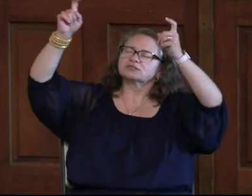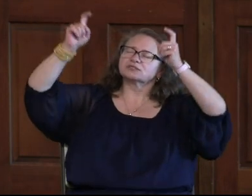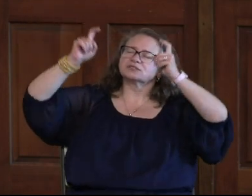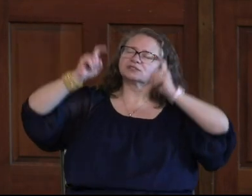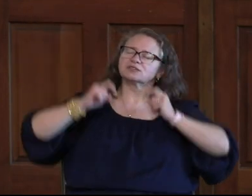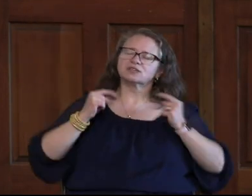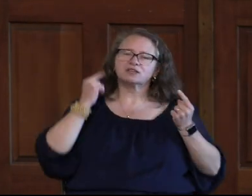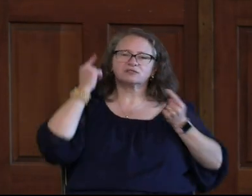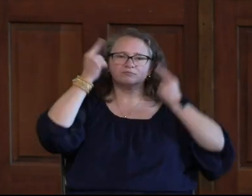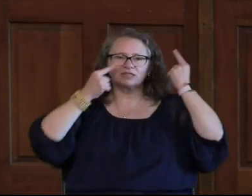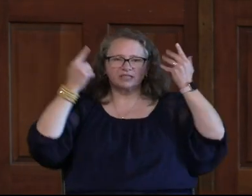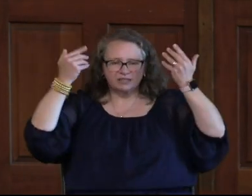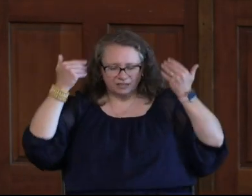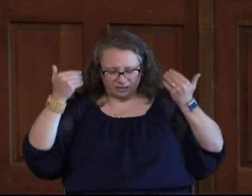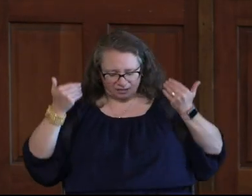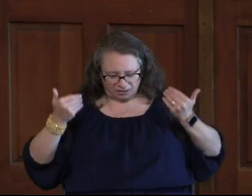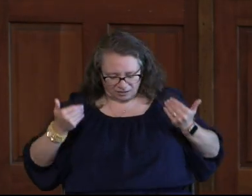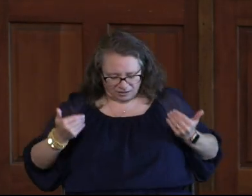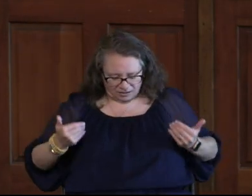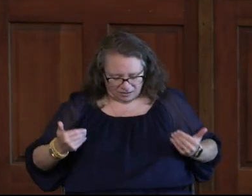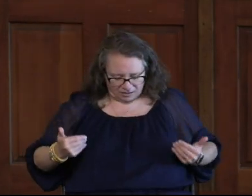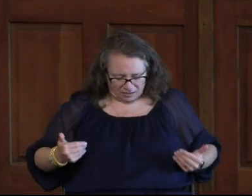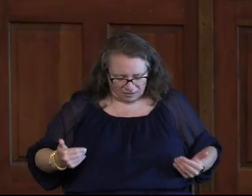think of me